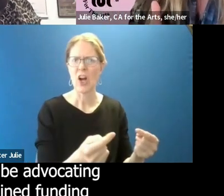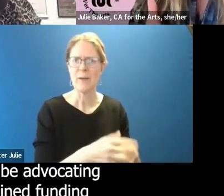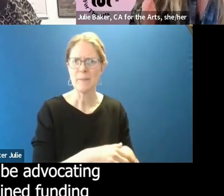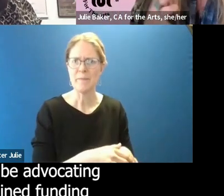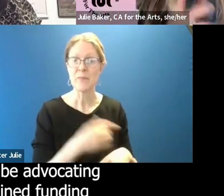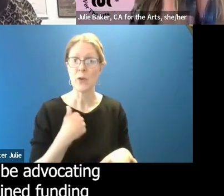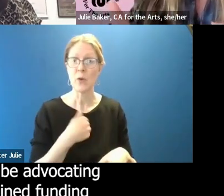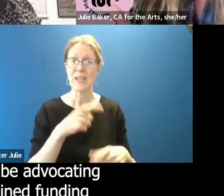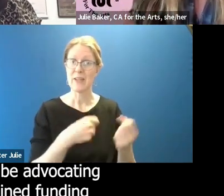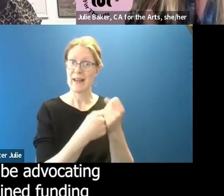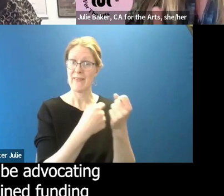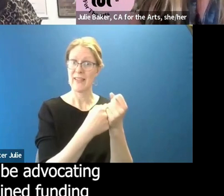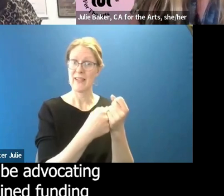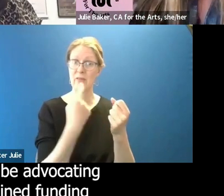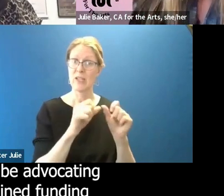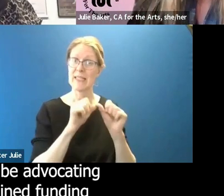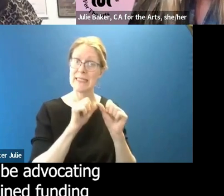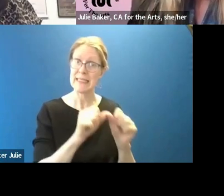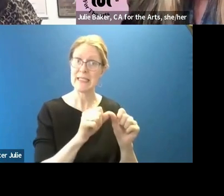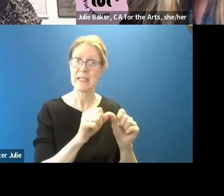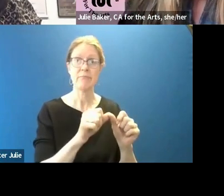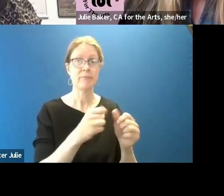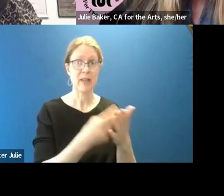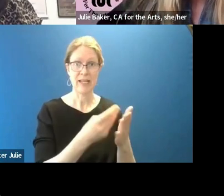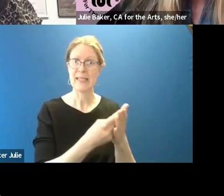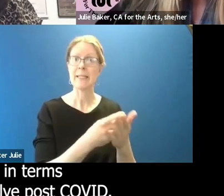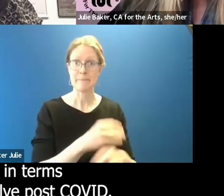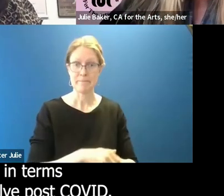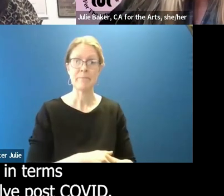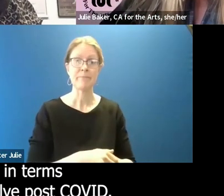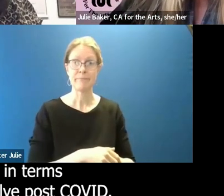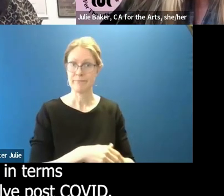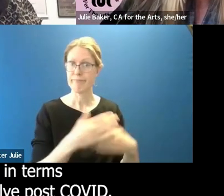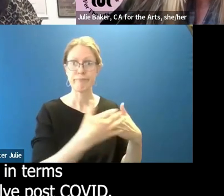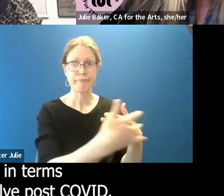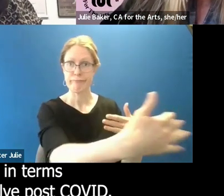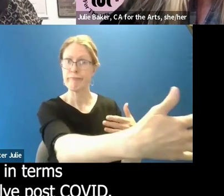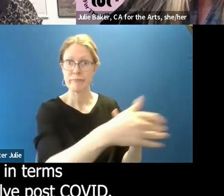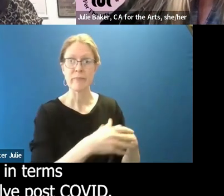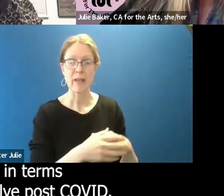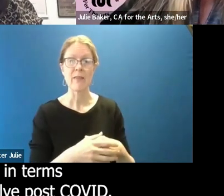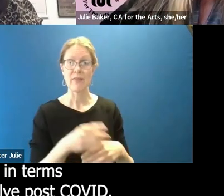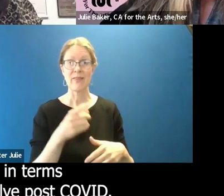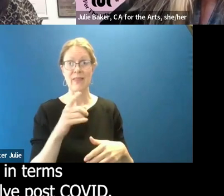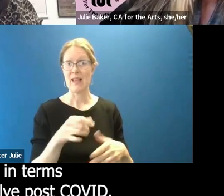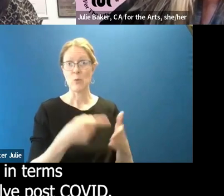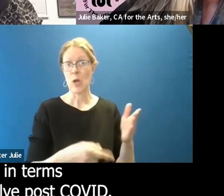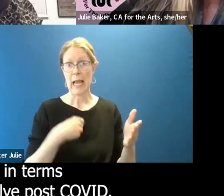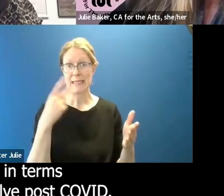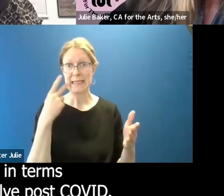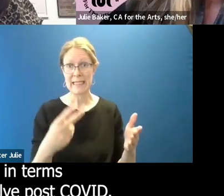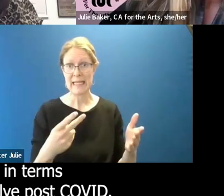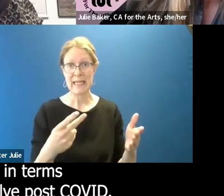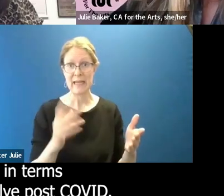advocating for consistent and sustained funding throughout. So that's, that's what I see in terms of how we